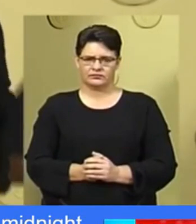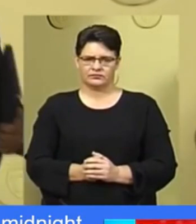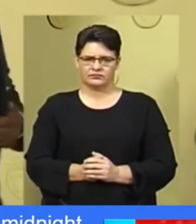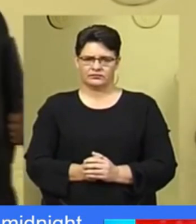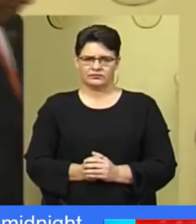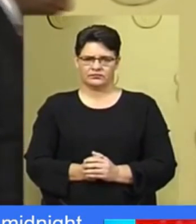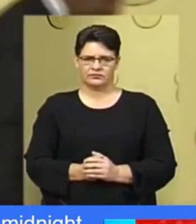have said I have to Thank